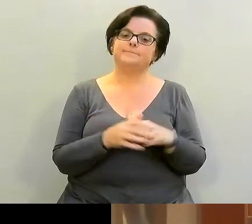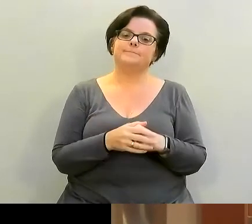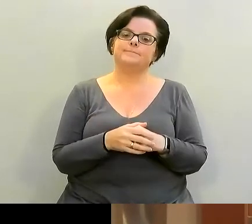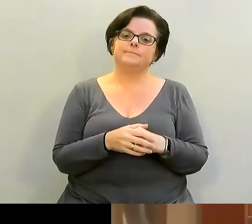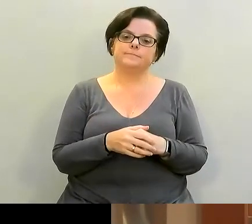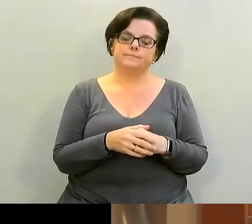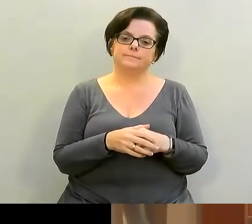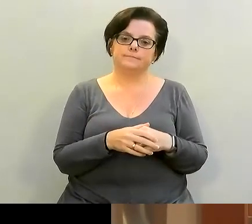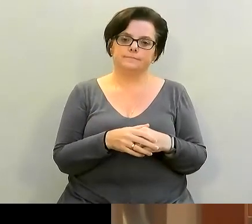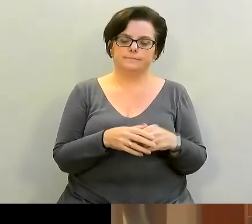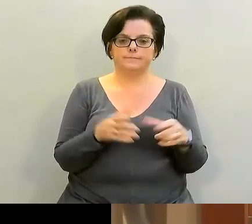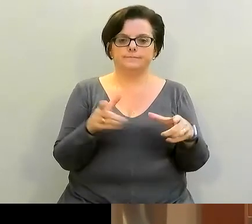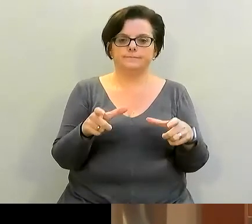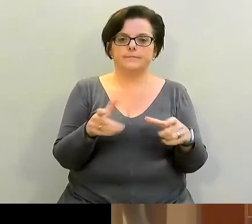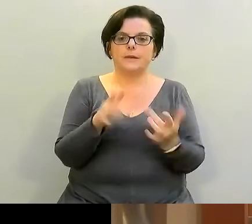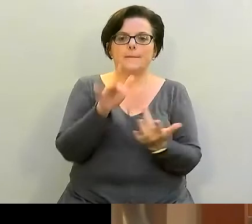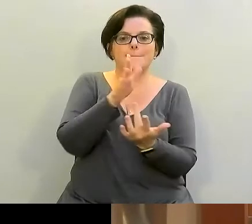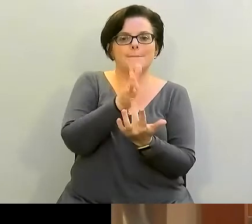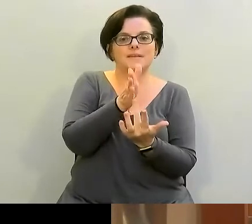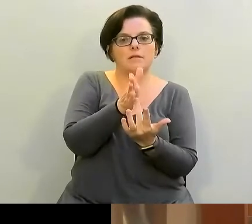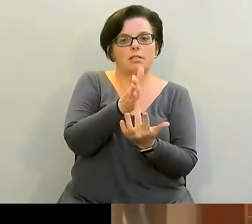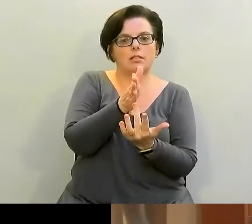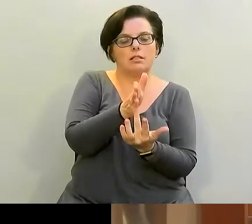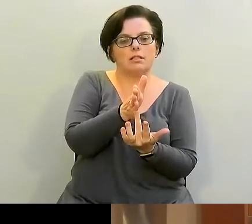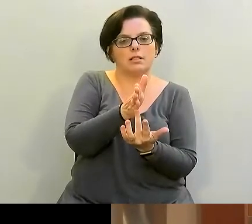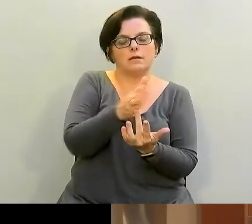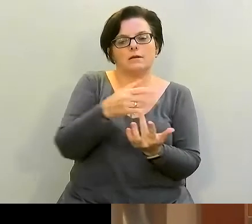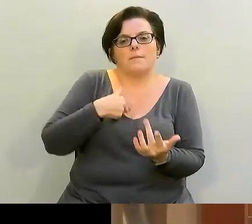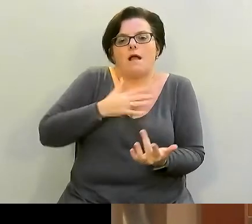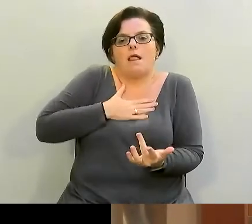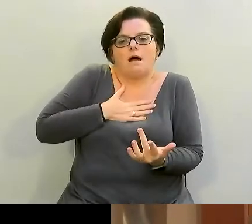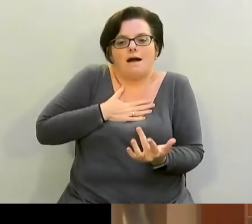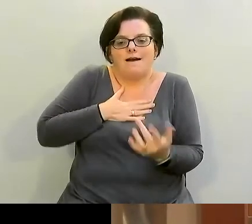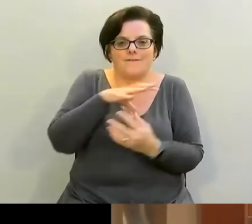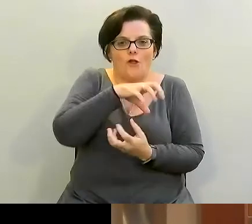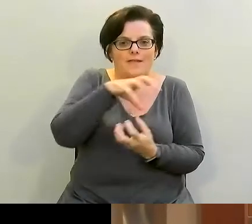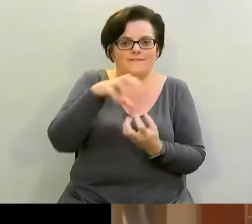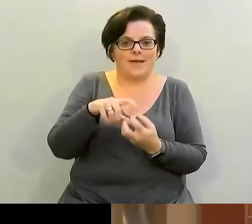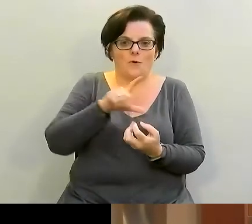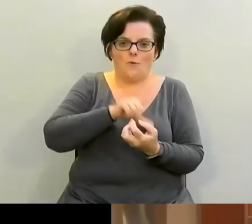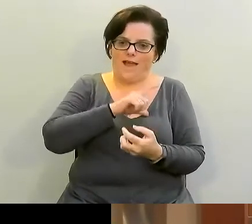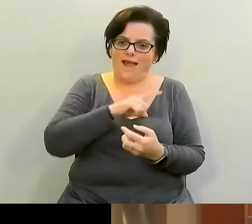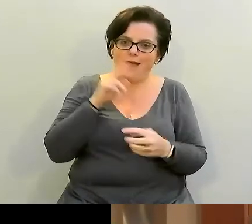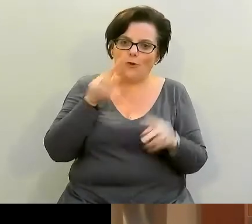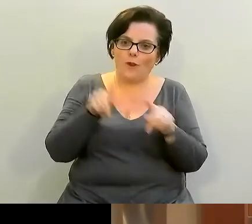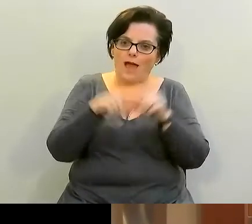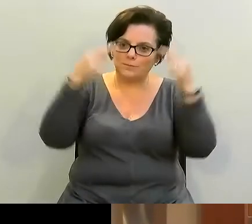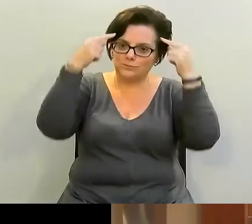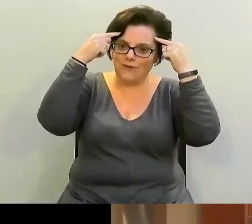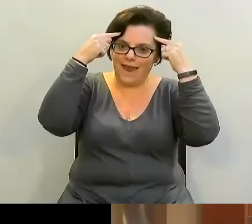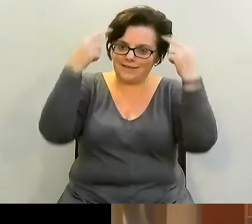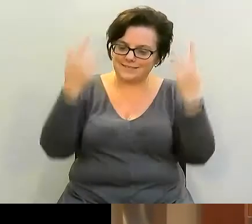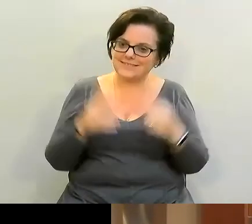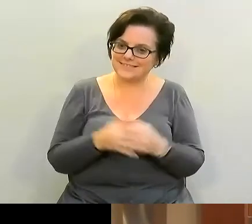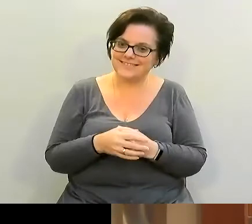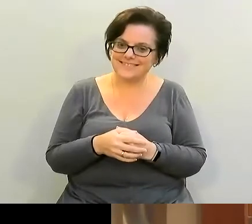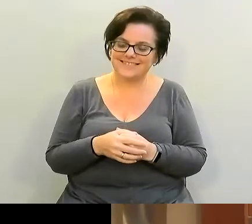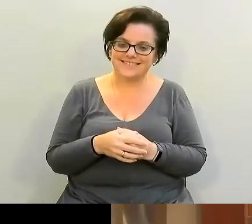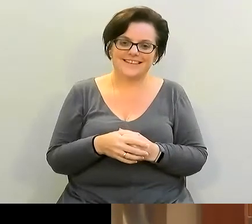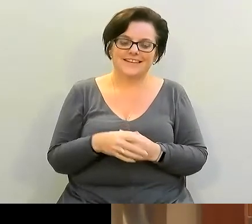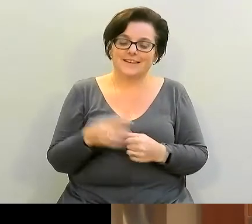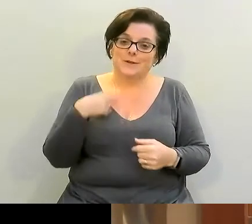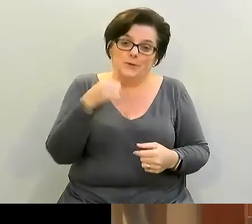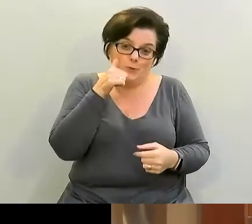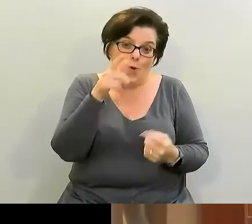do is cut through the center and I love cauliflowers by the way because they kind of look like the brain and I think you all might have realized by now that I'm pretty